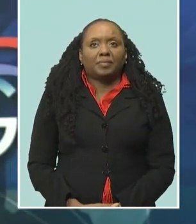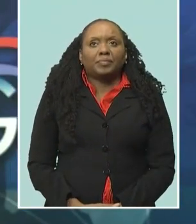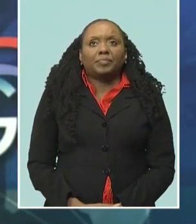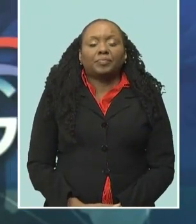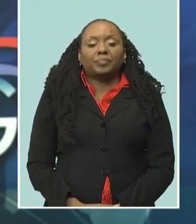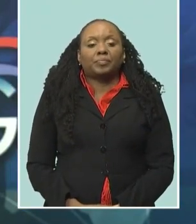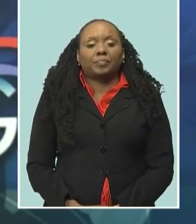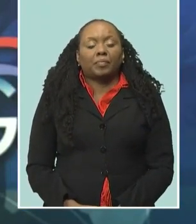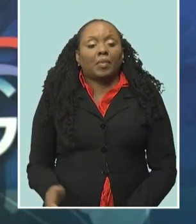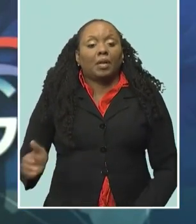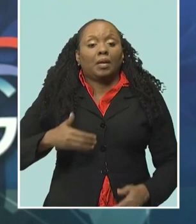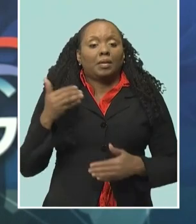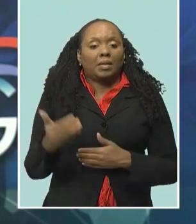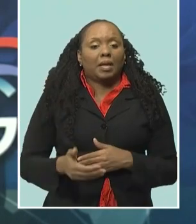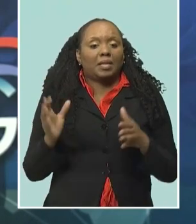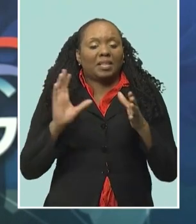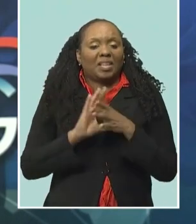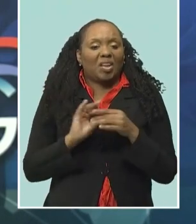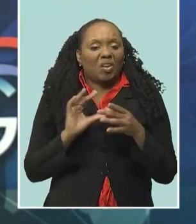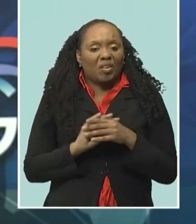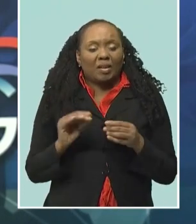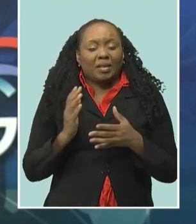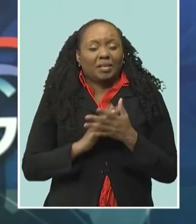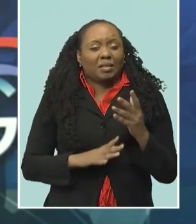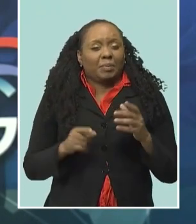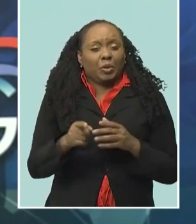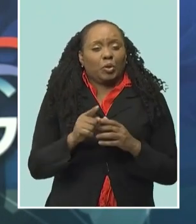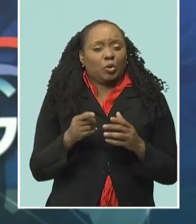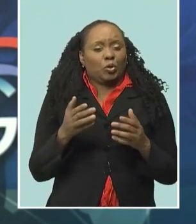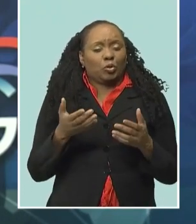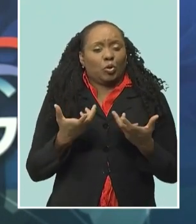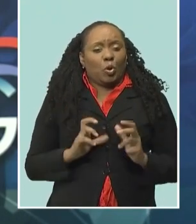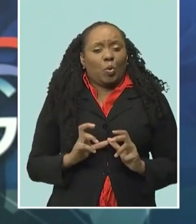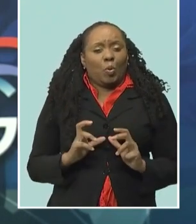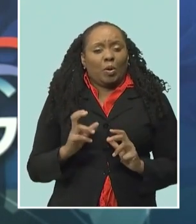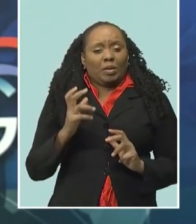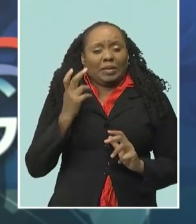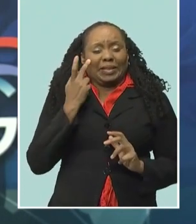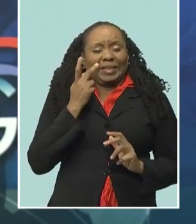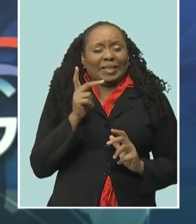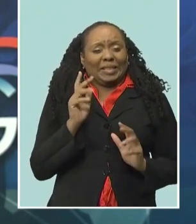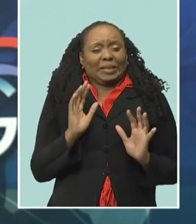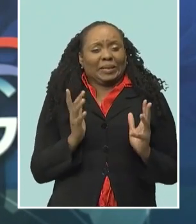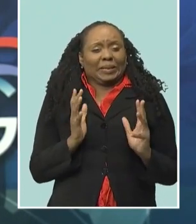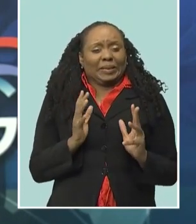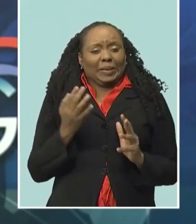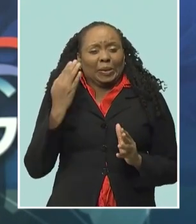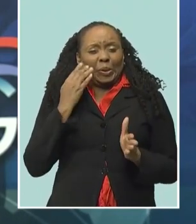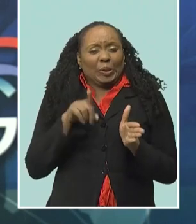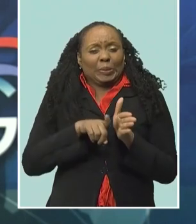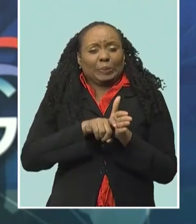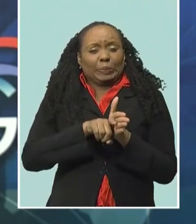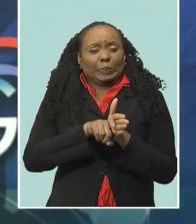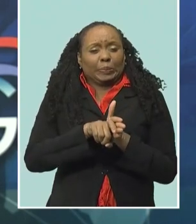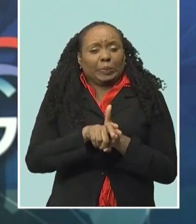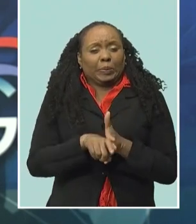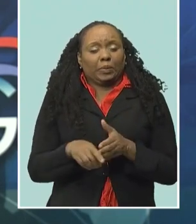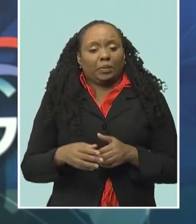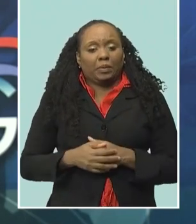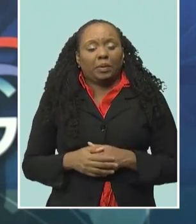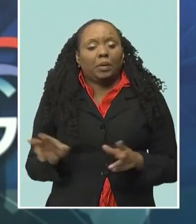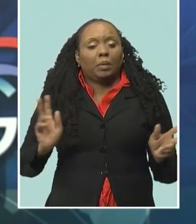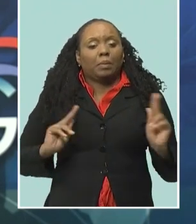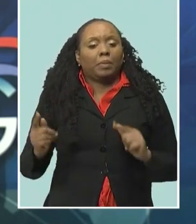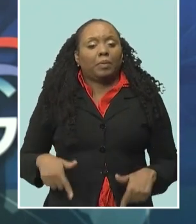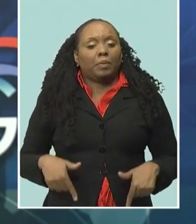Now this next story might be a bit disturbing to some, mainly those who don't like to see creepy crawlies. Now some farm roads